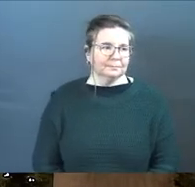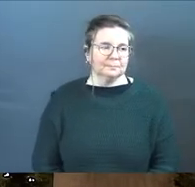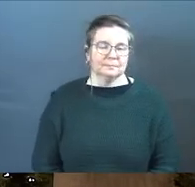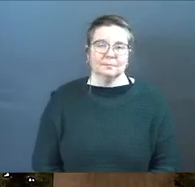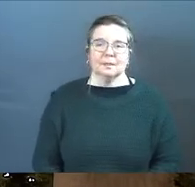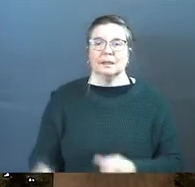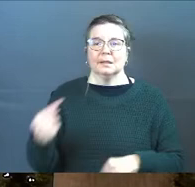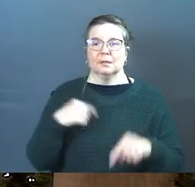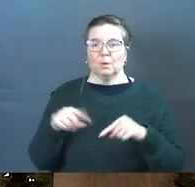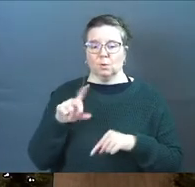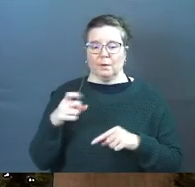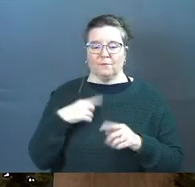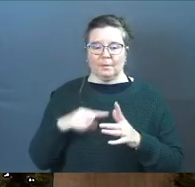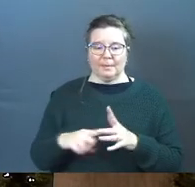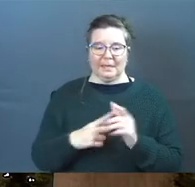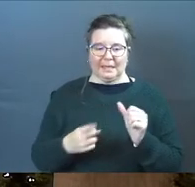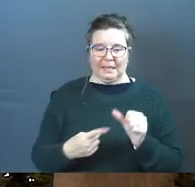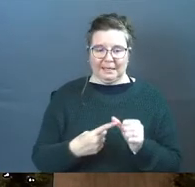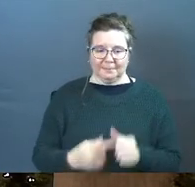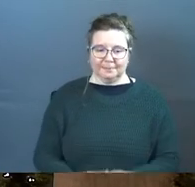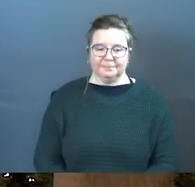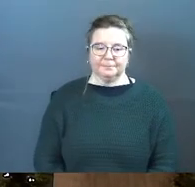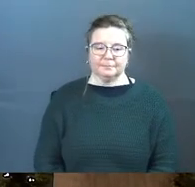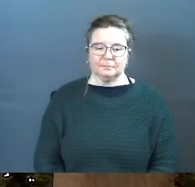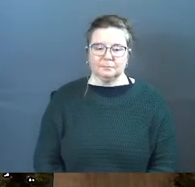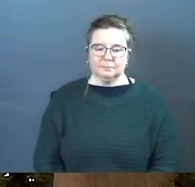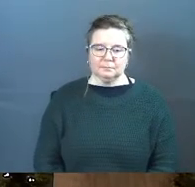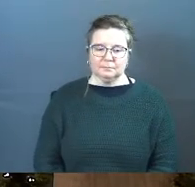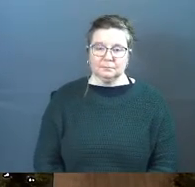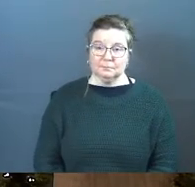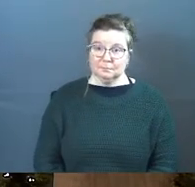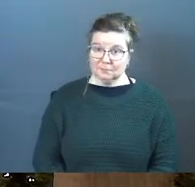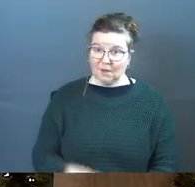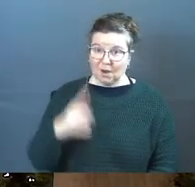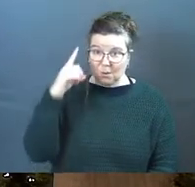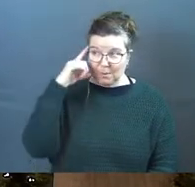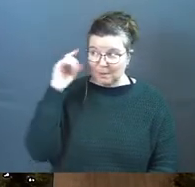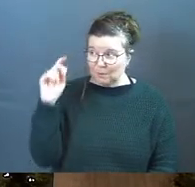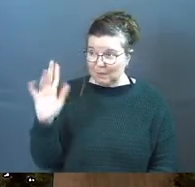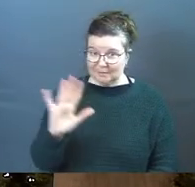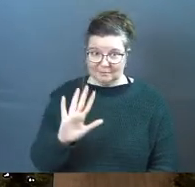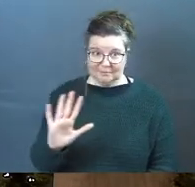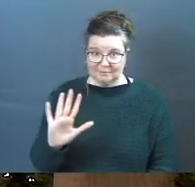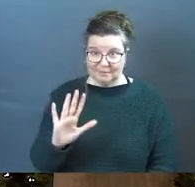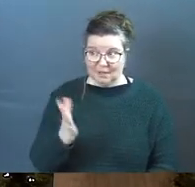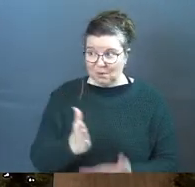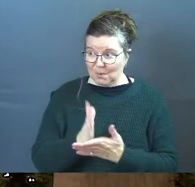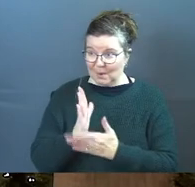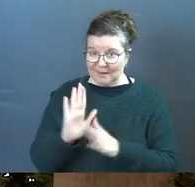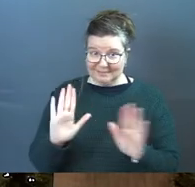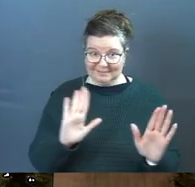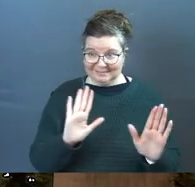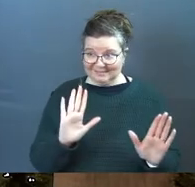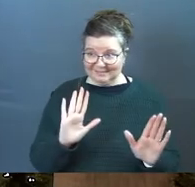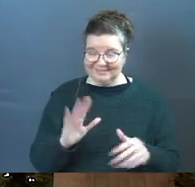let's go back to the questions from the very beginning are your brains okay everybody all right